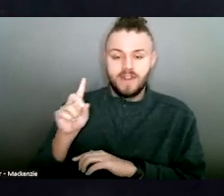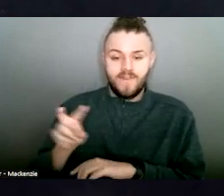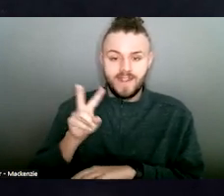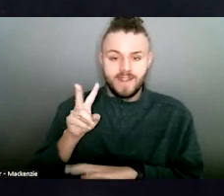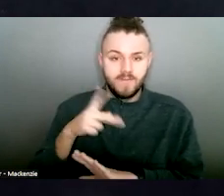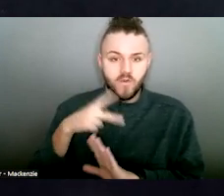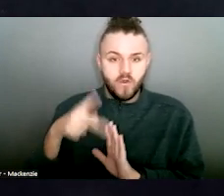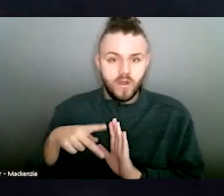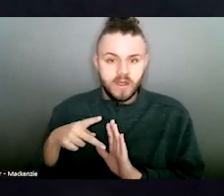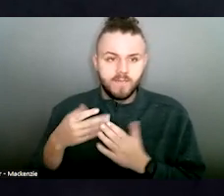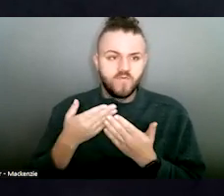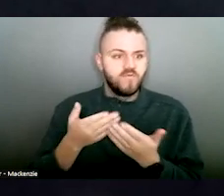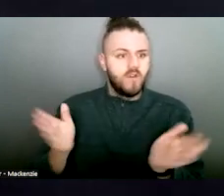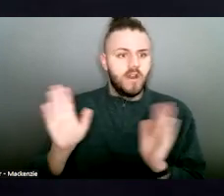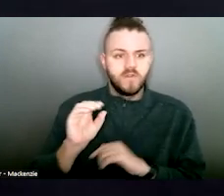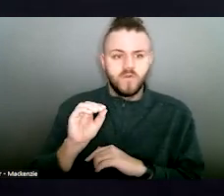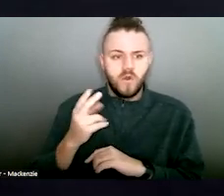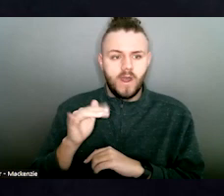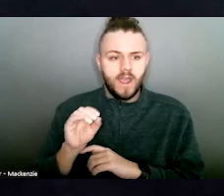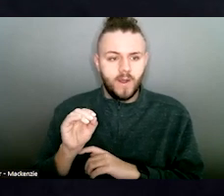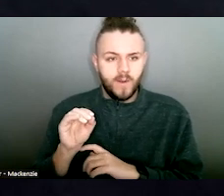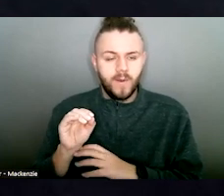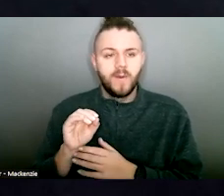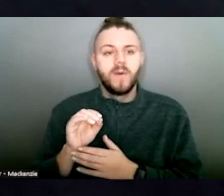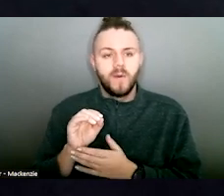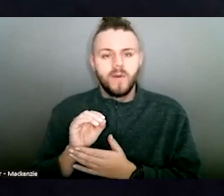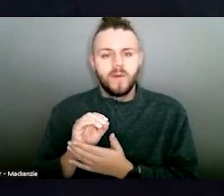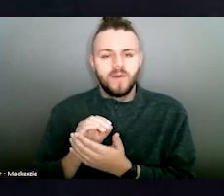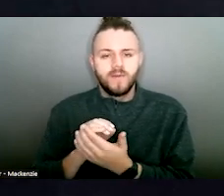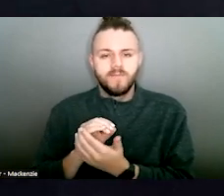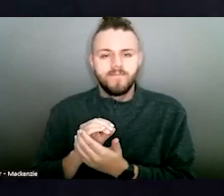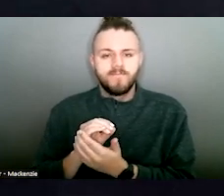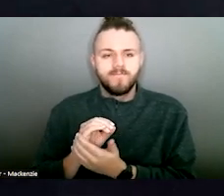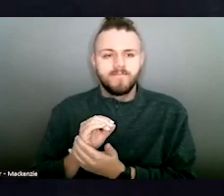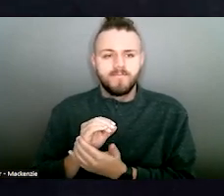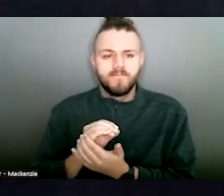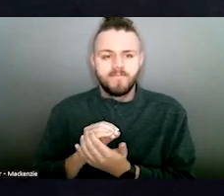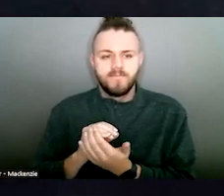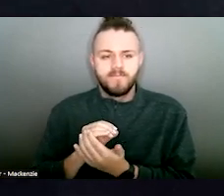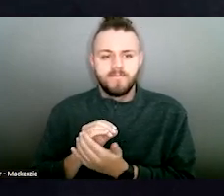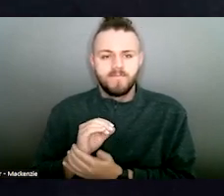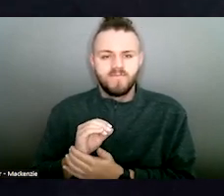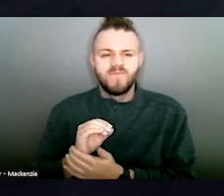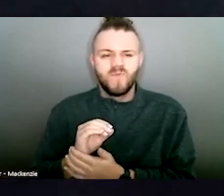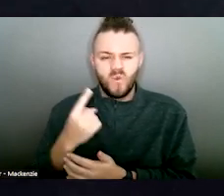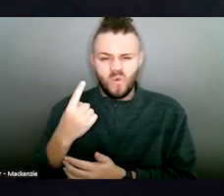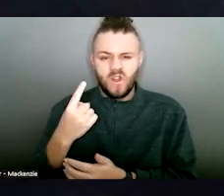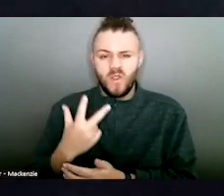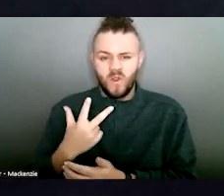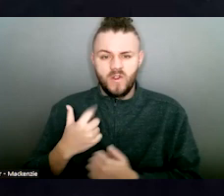in the state of Ohio turned away about a third of their survivors.